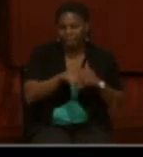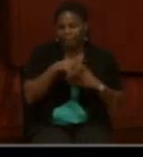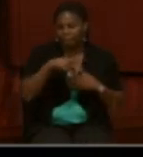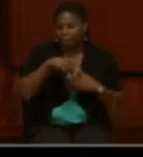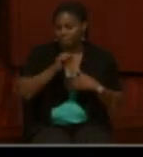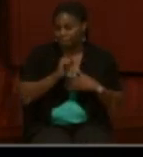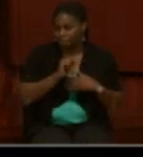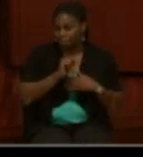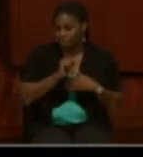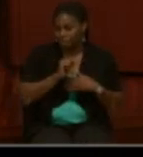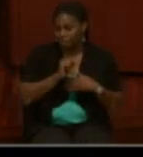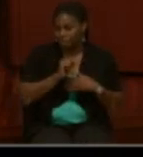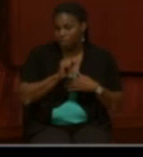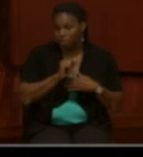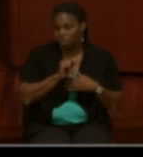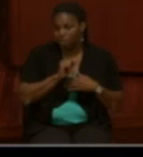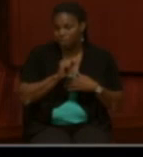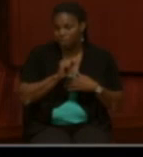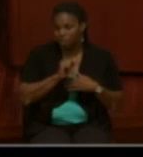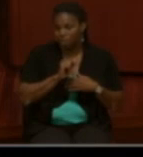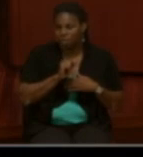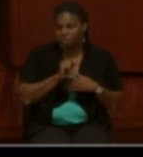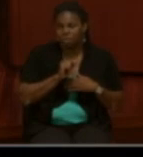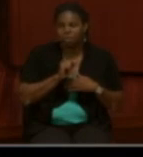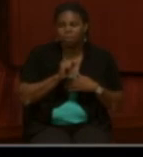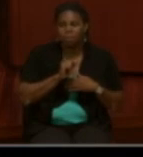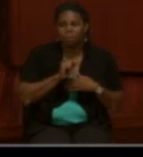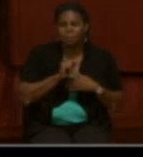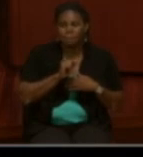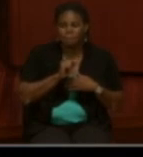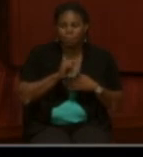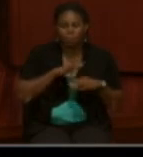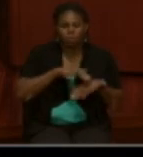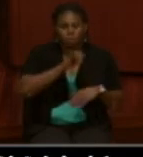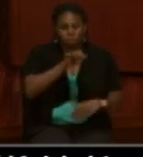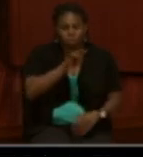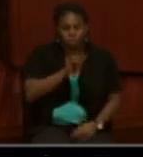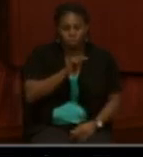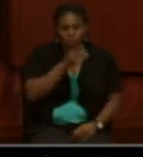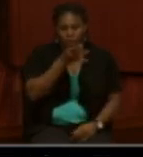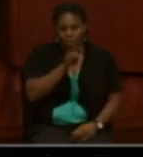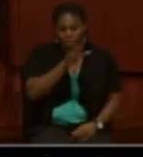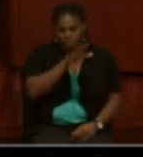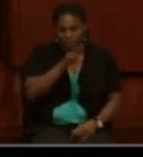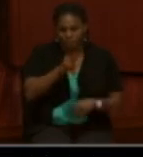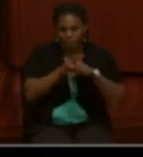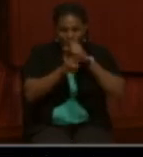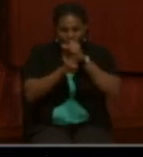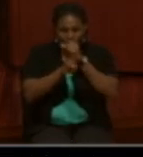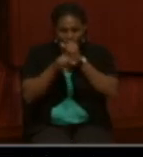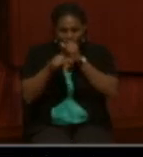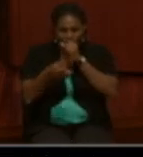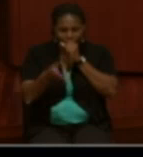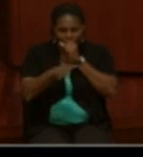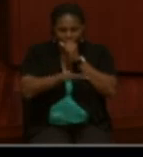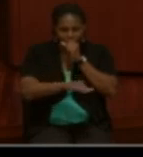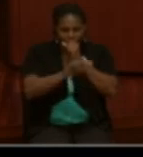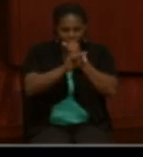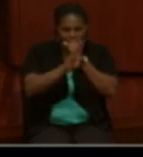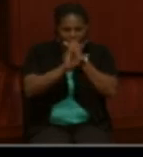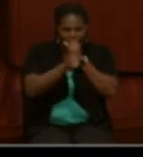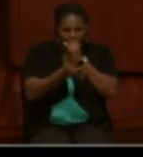Georgiana Lewis married Samuel Blake in Philadelphia on June 6, 1852. He died August 8,